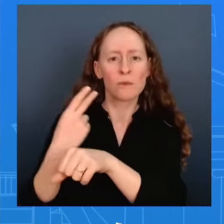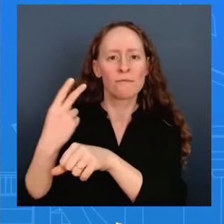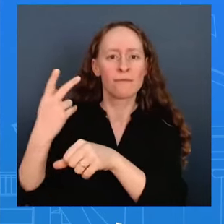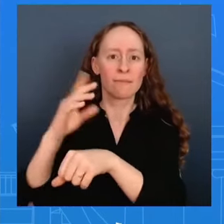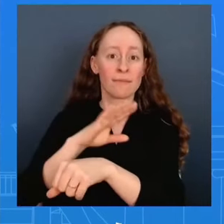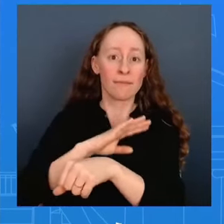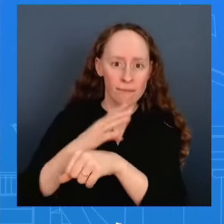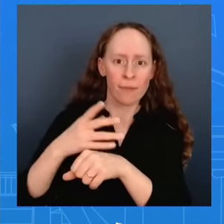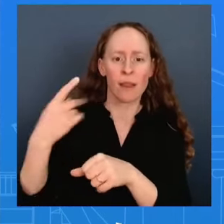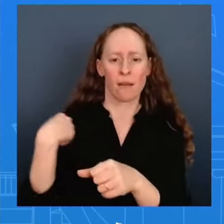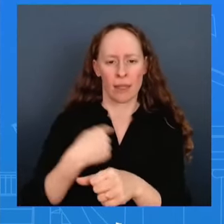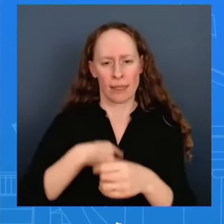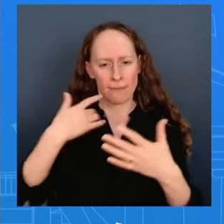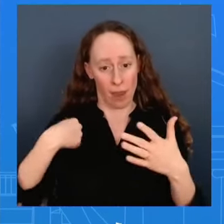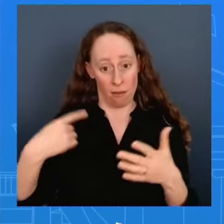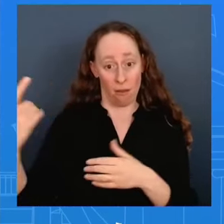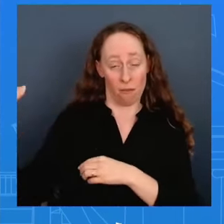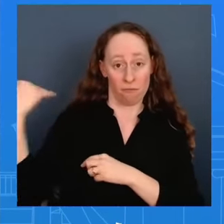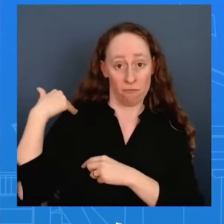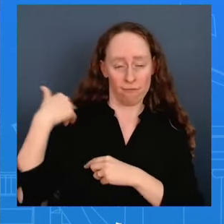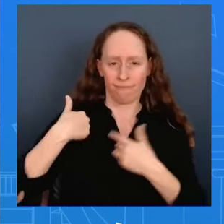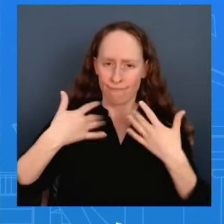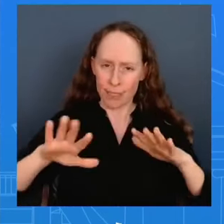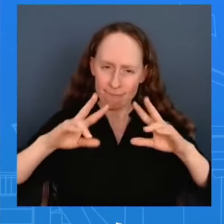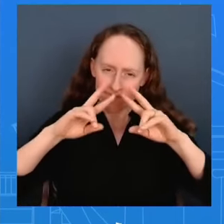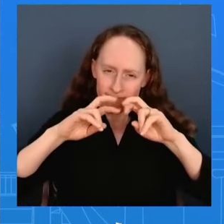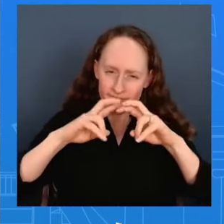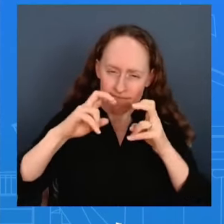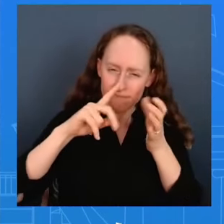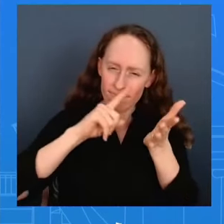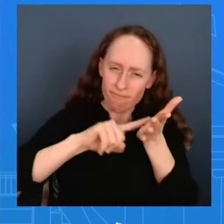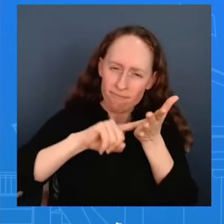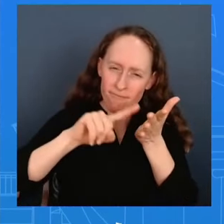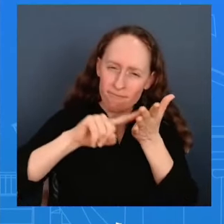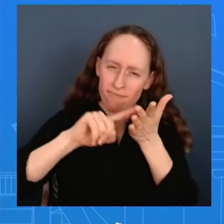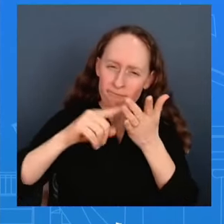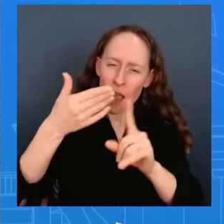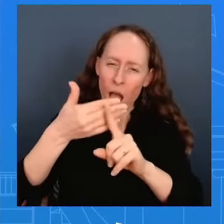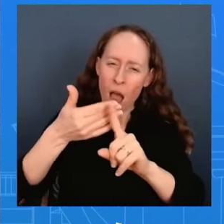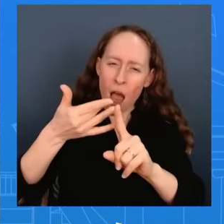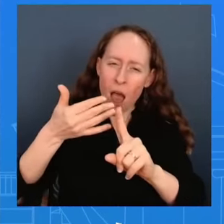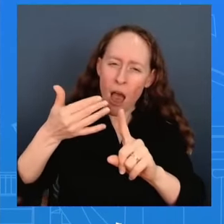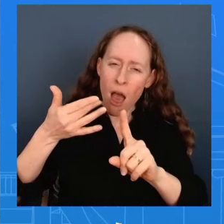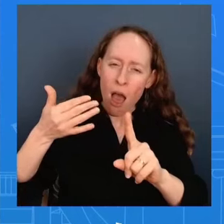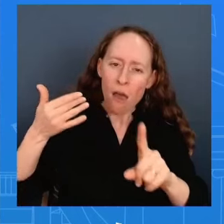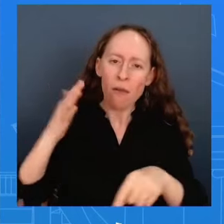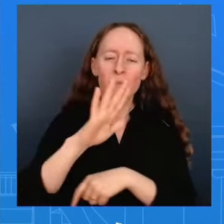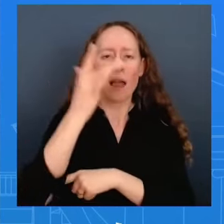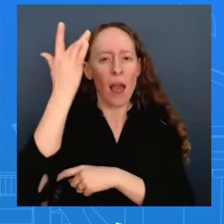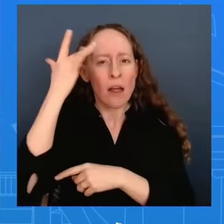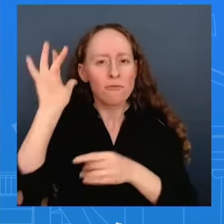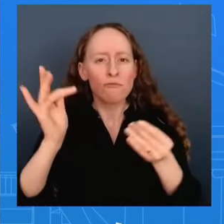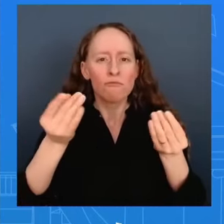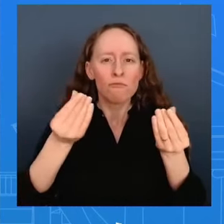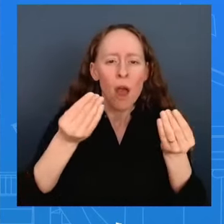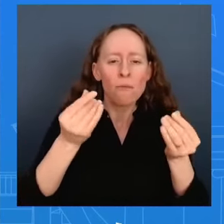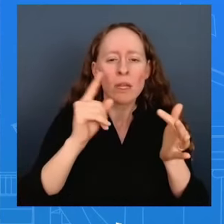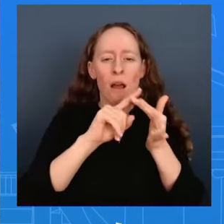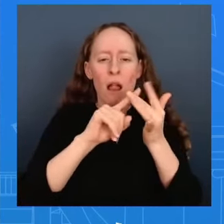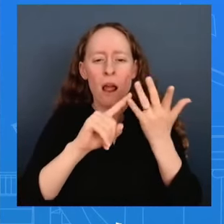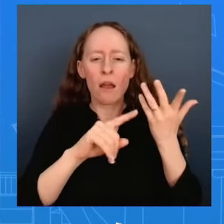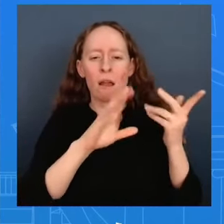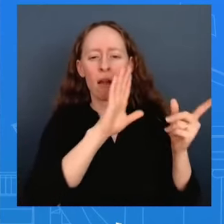and other intellectual property related practices which were the subject of the 2018 section 301 investigation